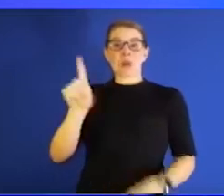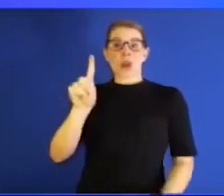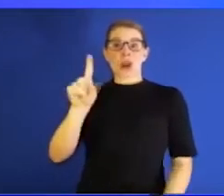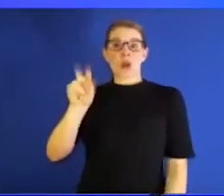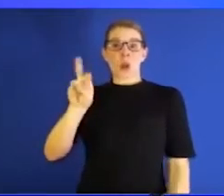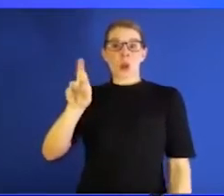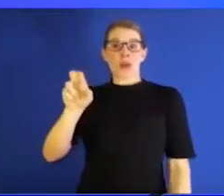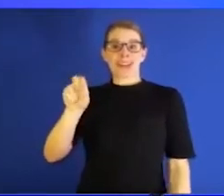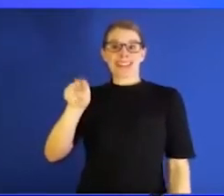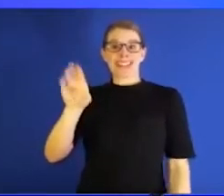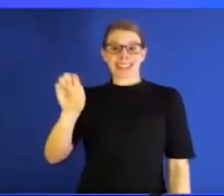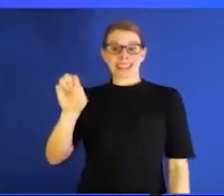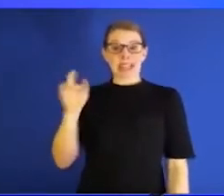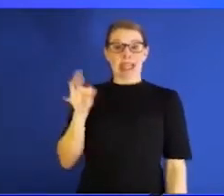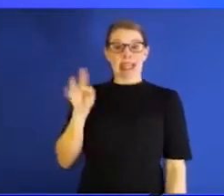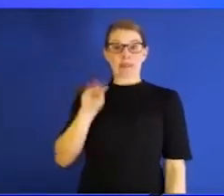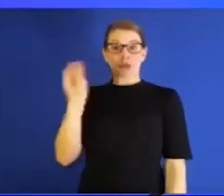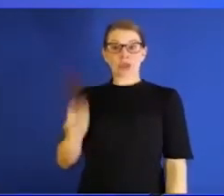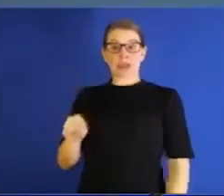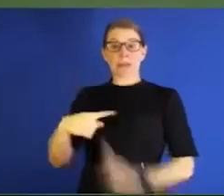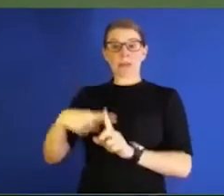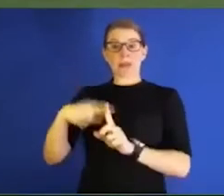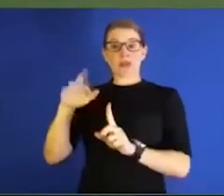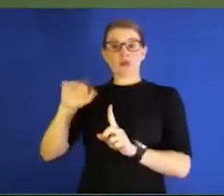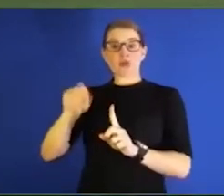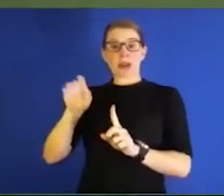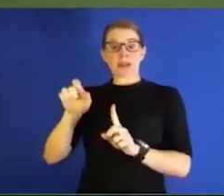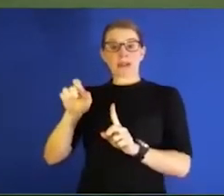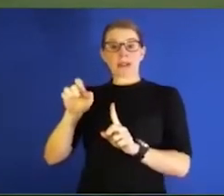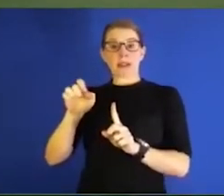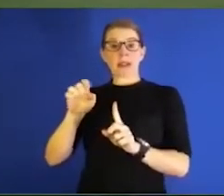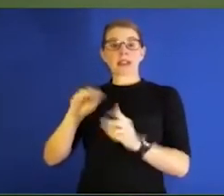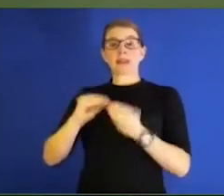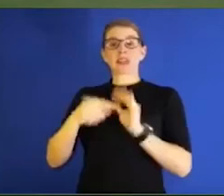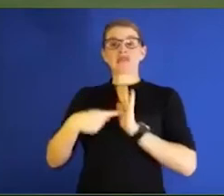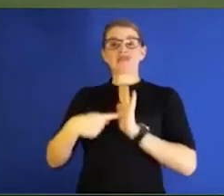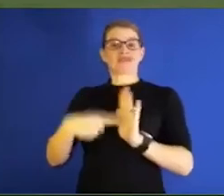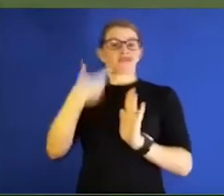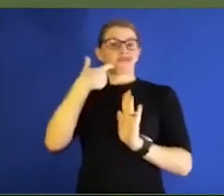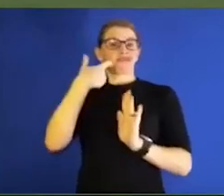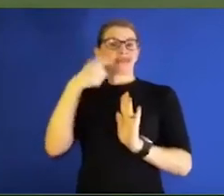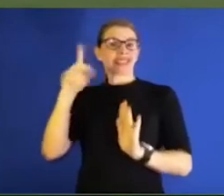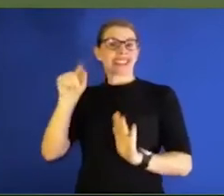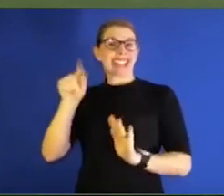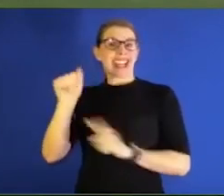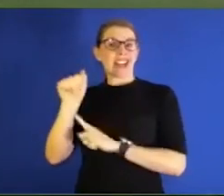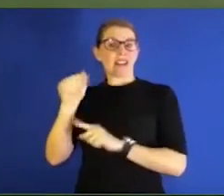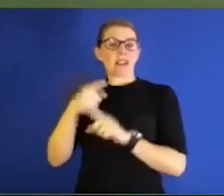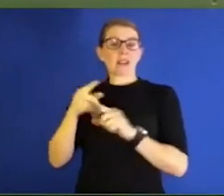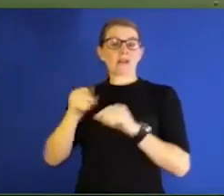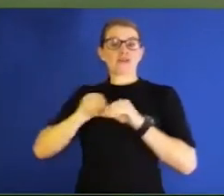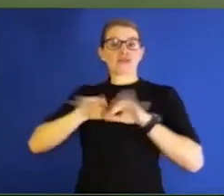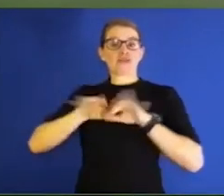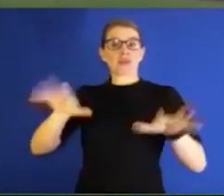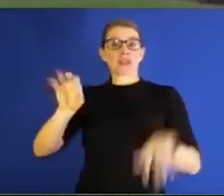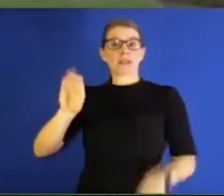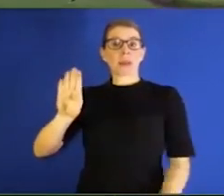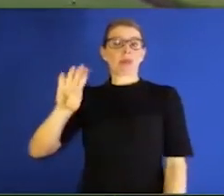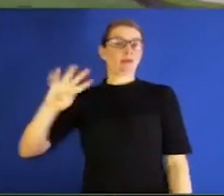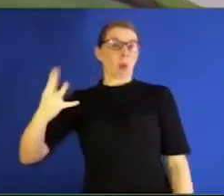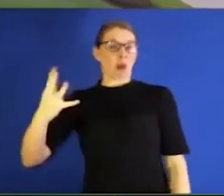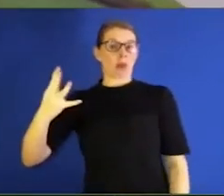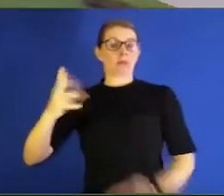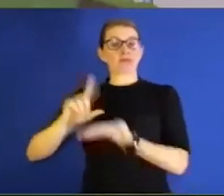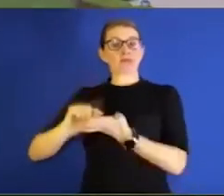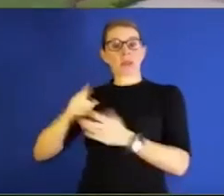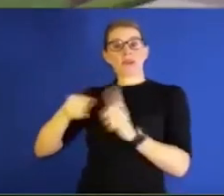18% positivity rate. That number reflects the latest data that came out on February 4th. Of those latest